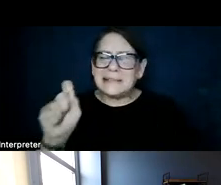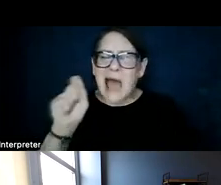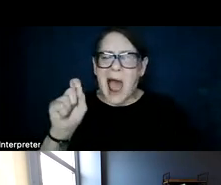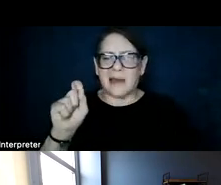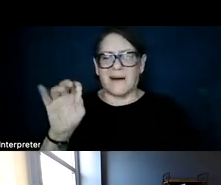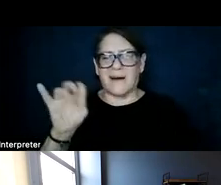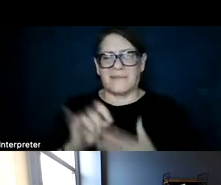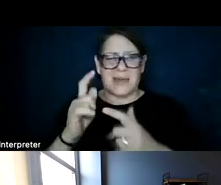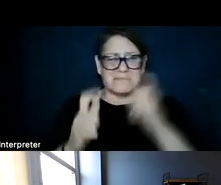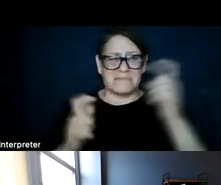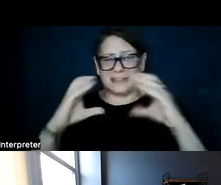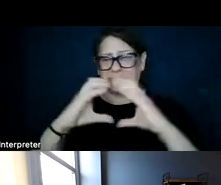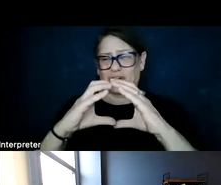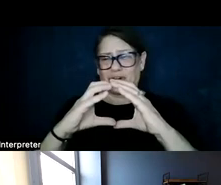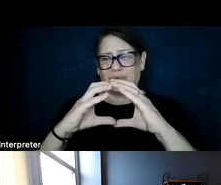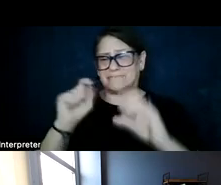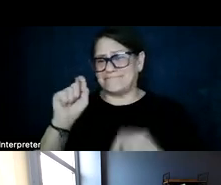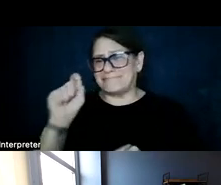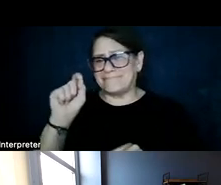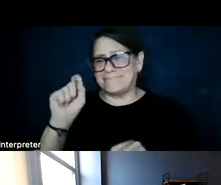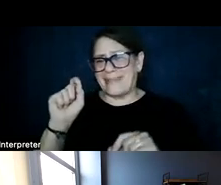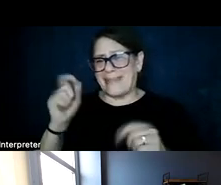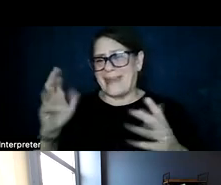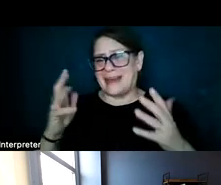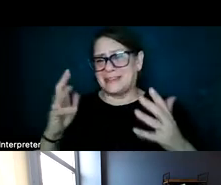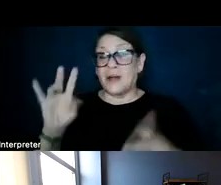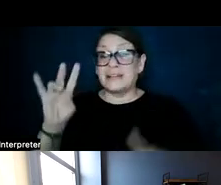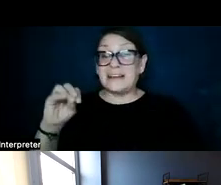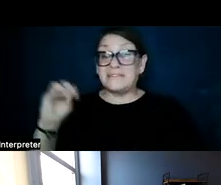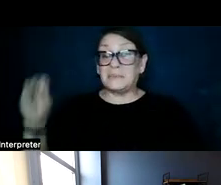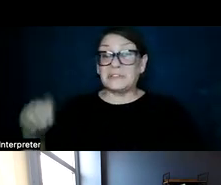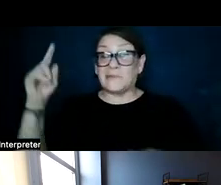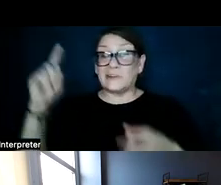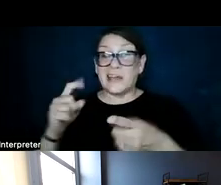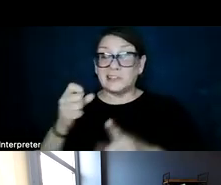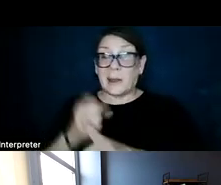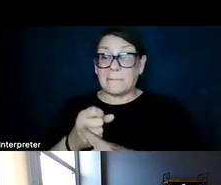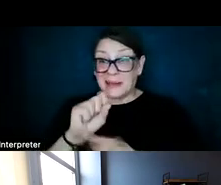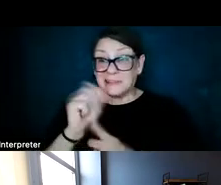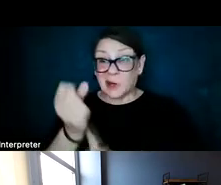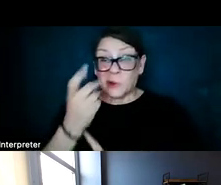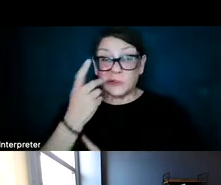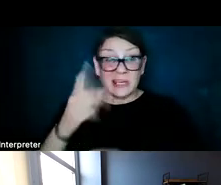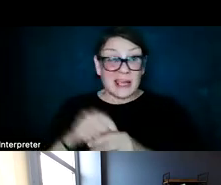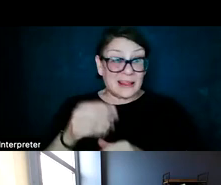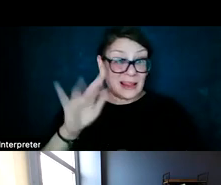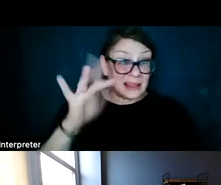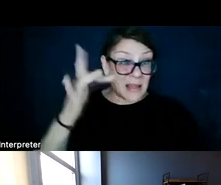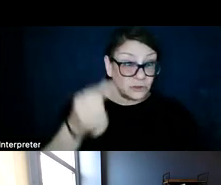total big circle. So the 70% reduction impact scenario that you see in that light green